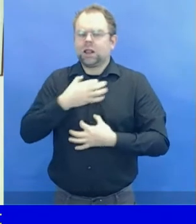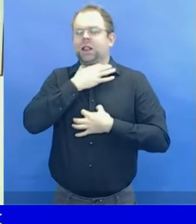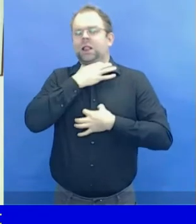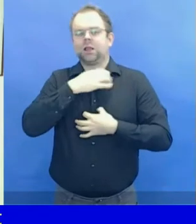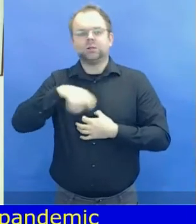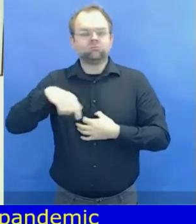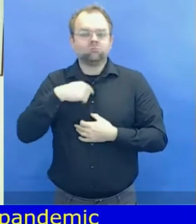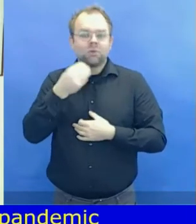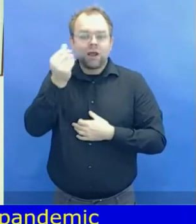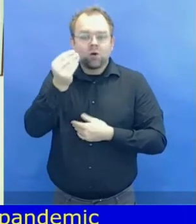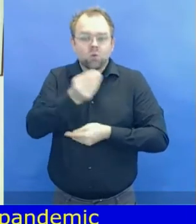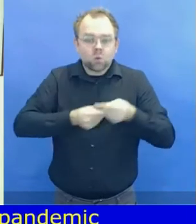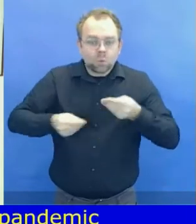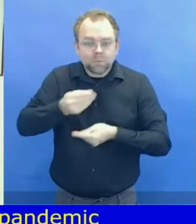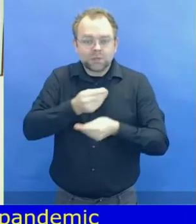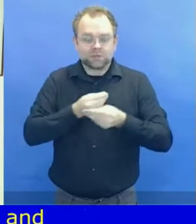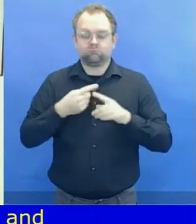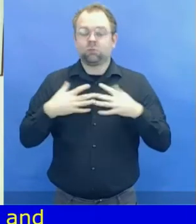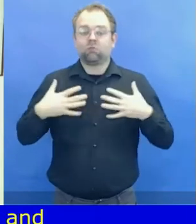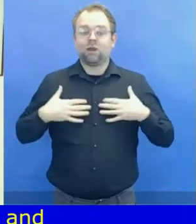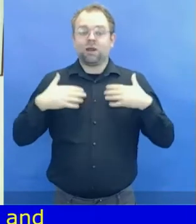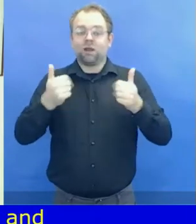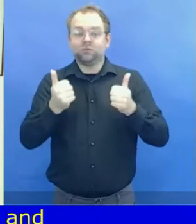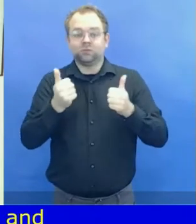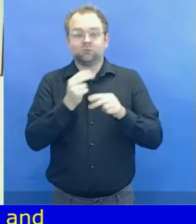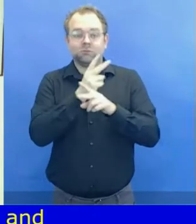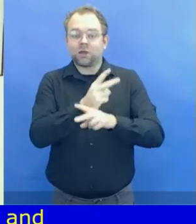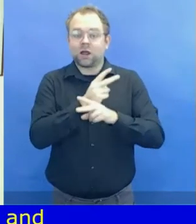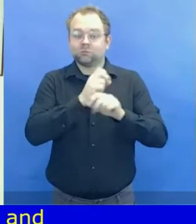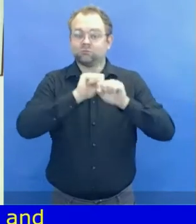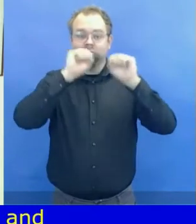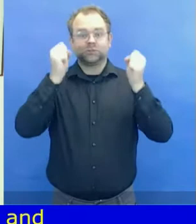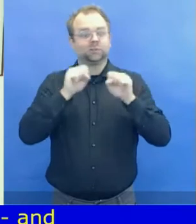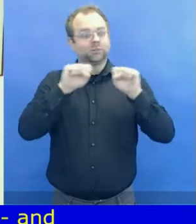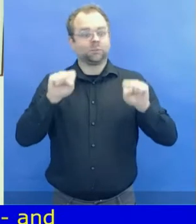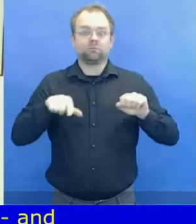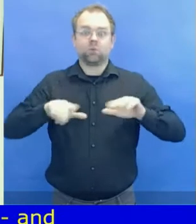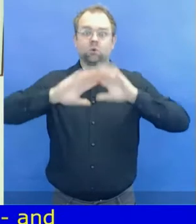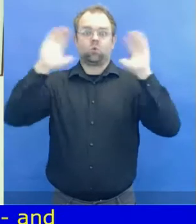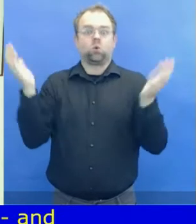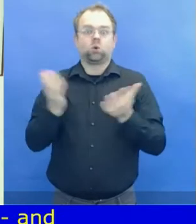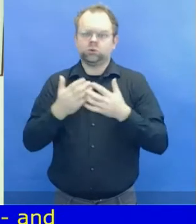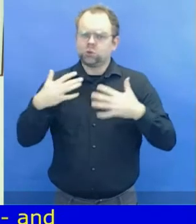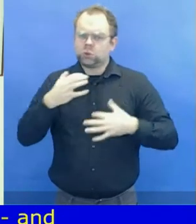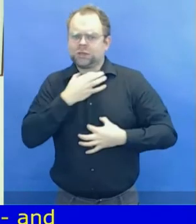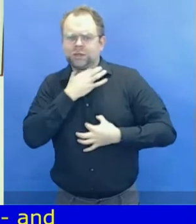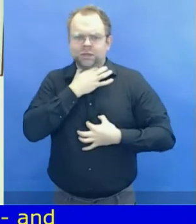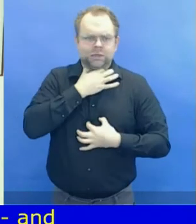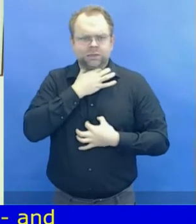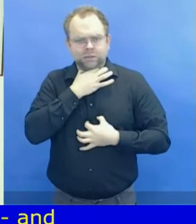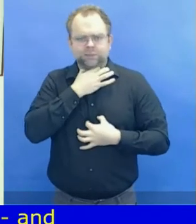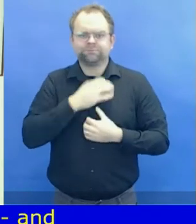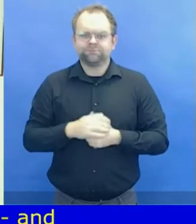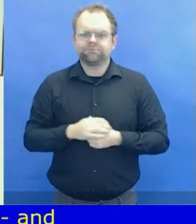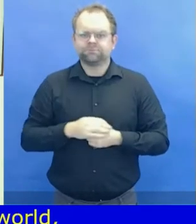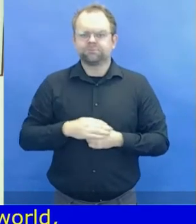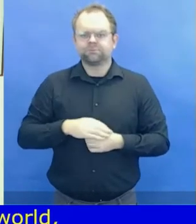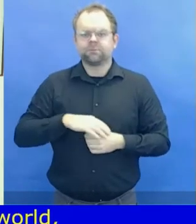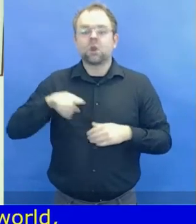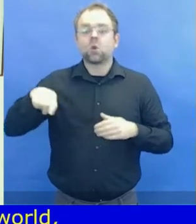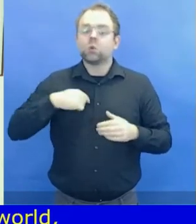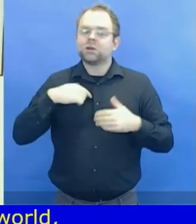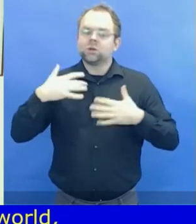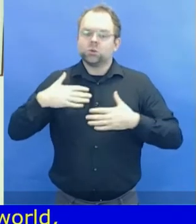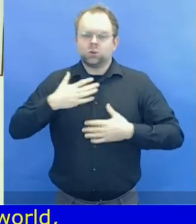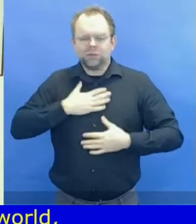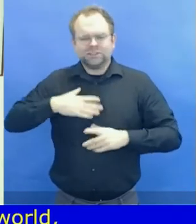achieve a more inclusive and egalitarian world. Persons with disability around the world and after the pandemic could be